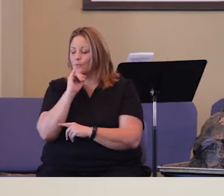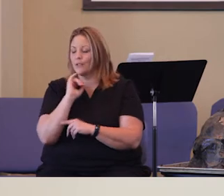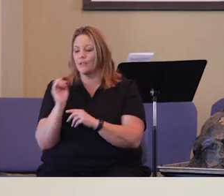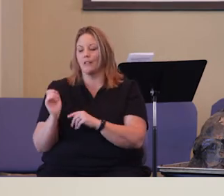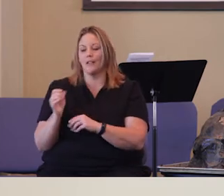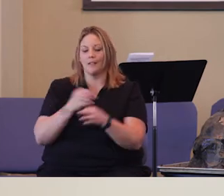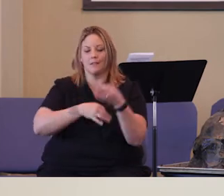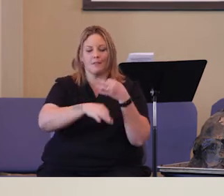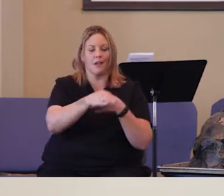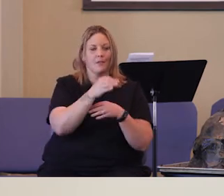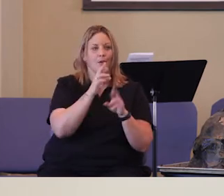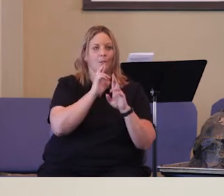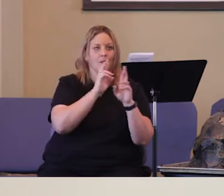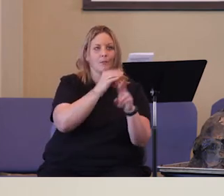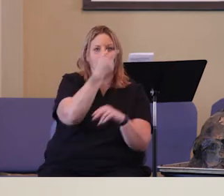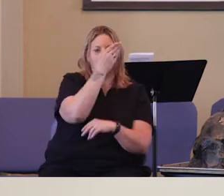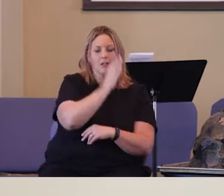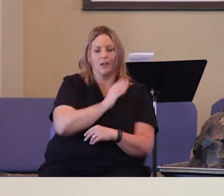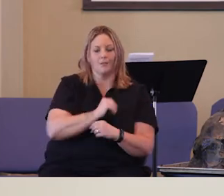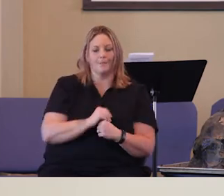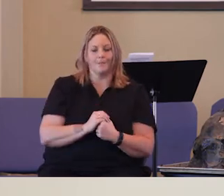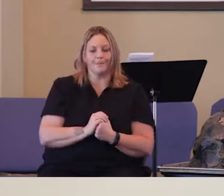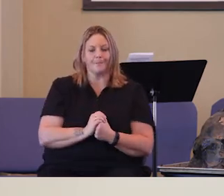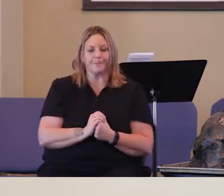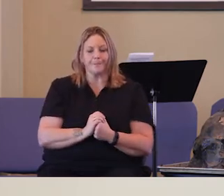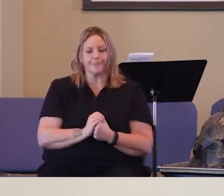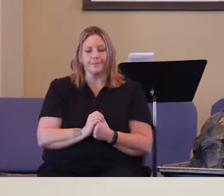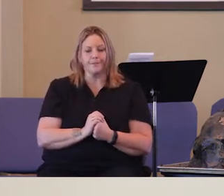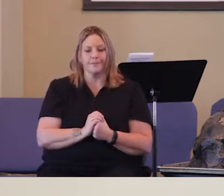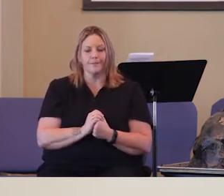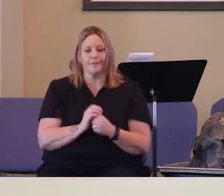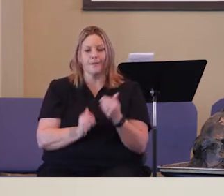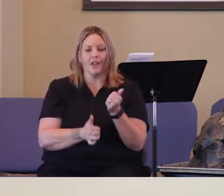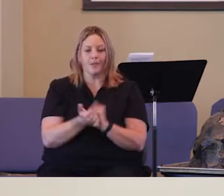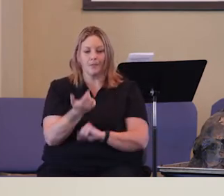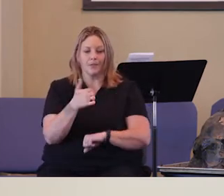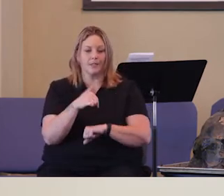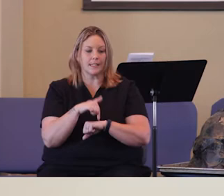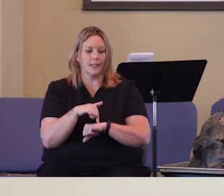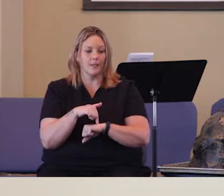He responded to Israel when he should have been responding to God.